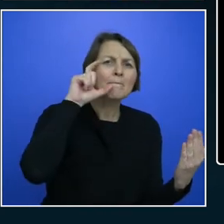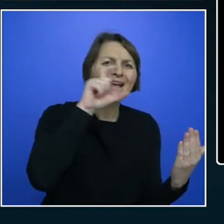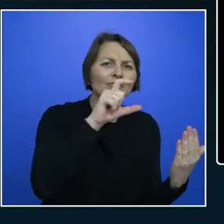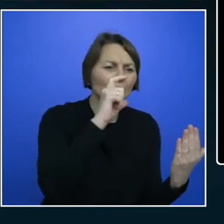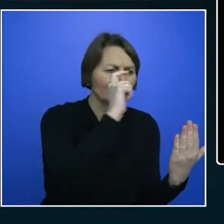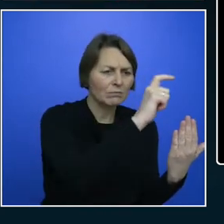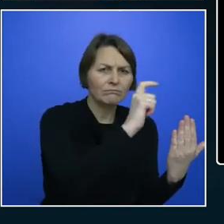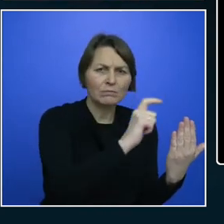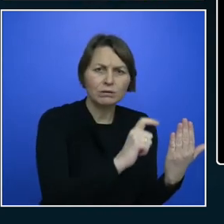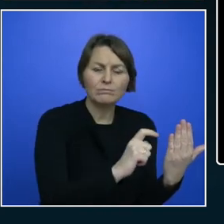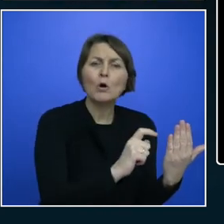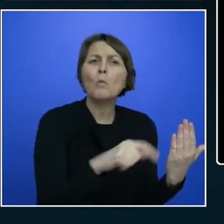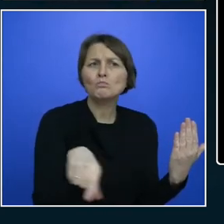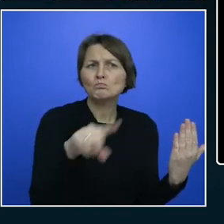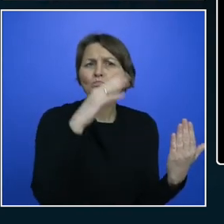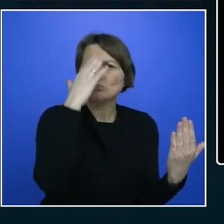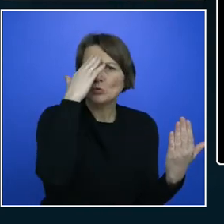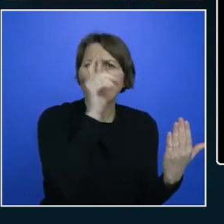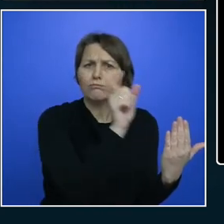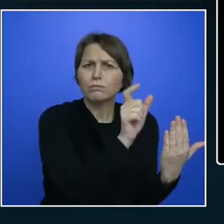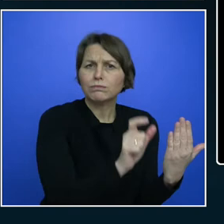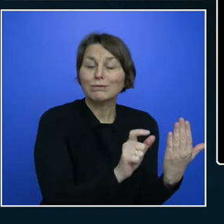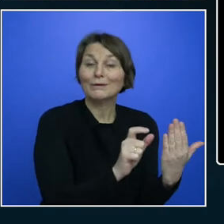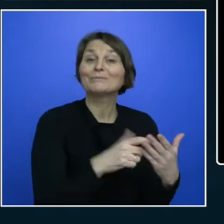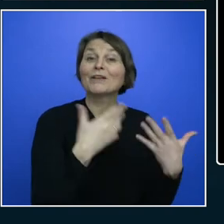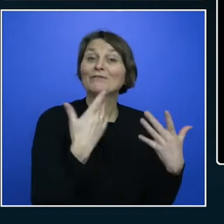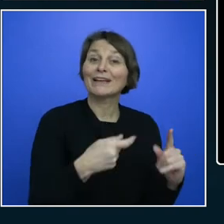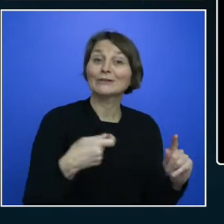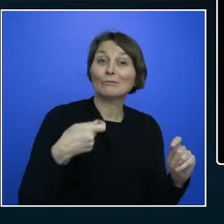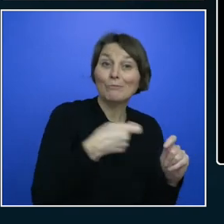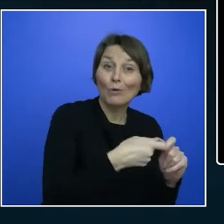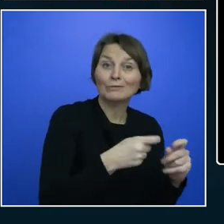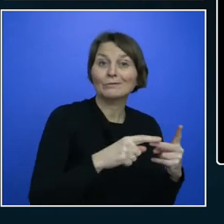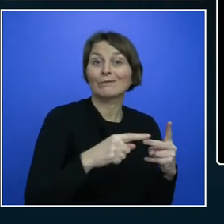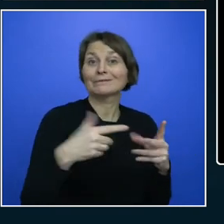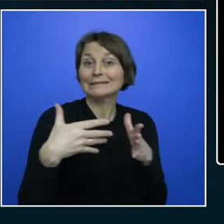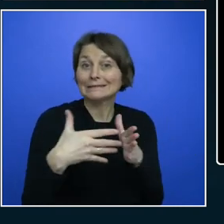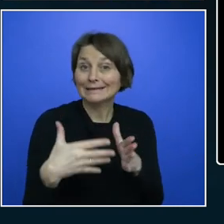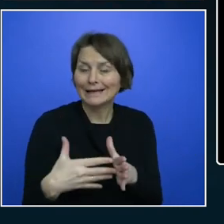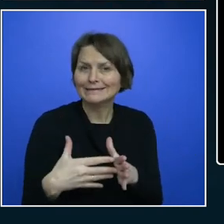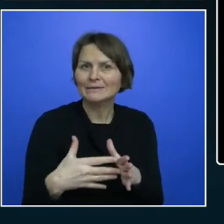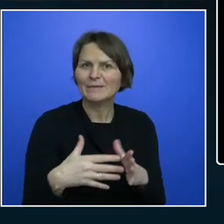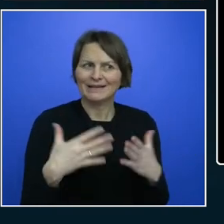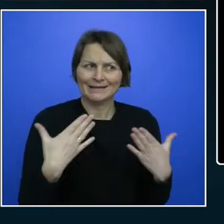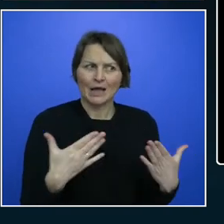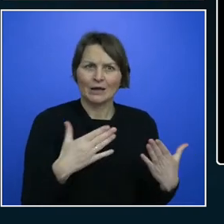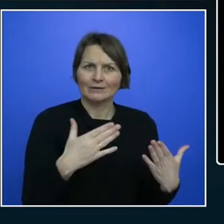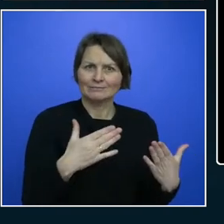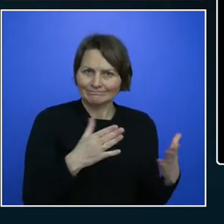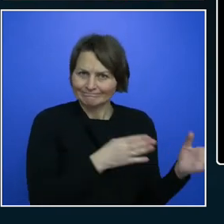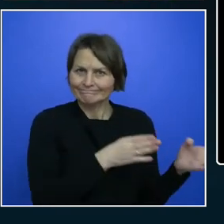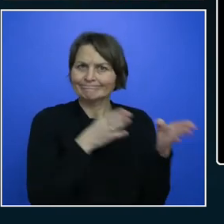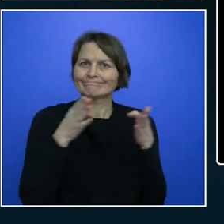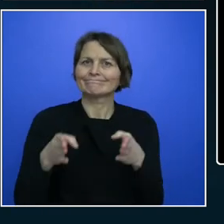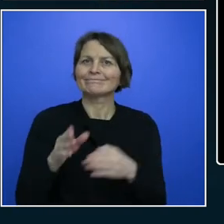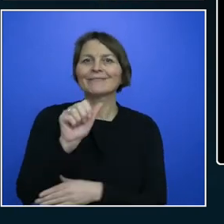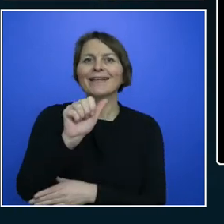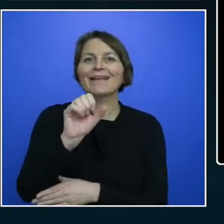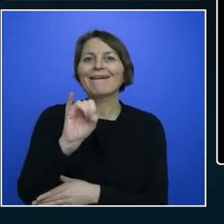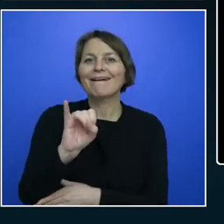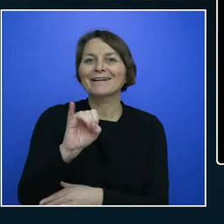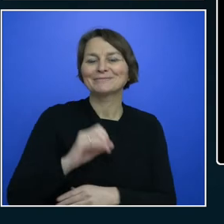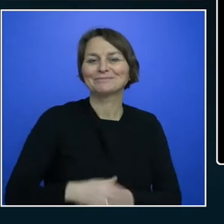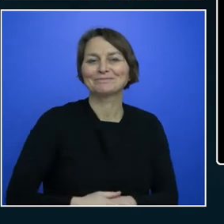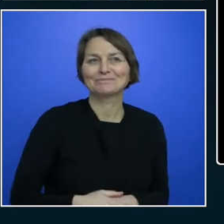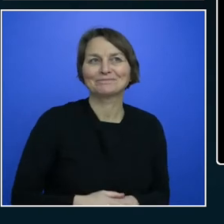Now, we've shown you how to bolt on. We've showed you how to test. But what about AI? Now, we've also got services, and my favorite is